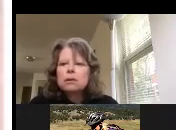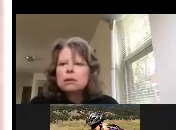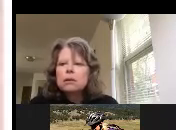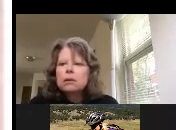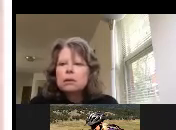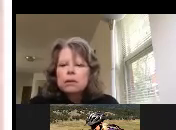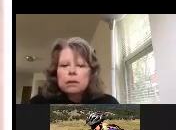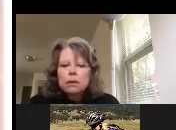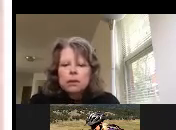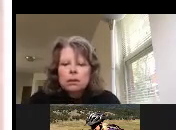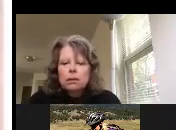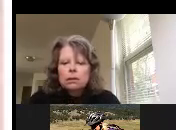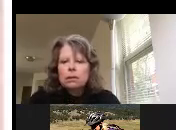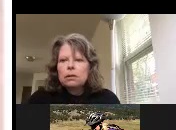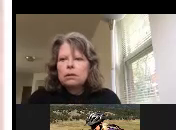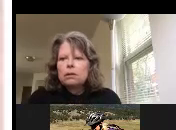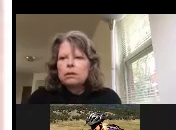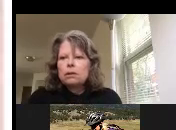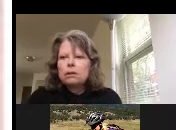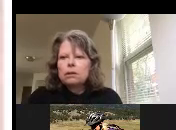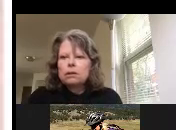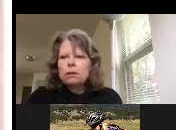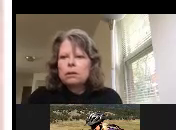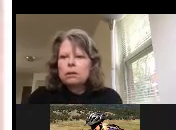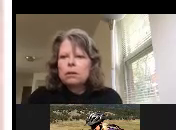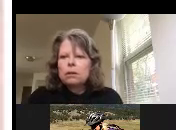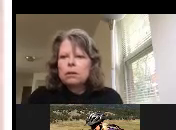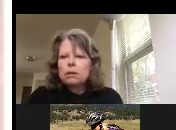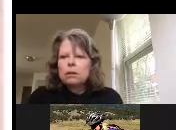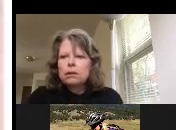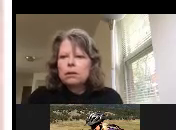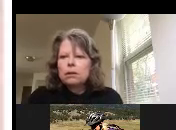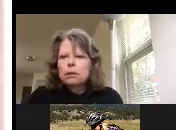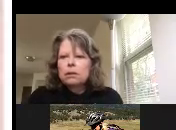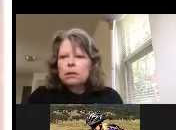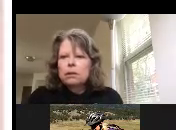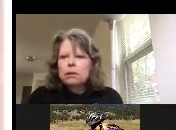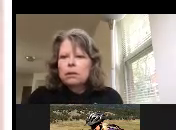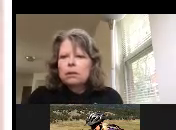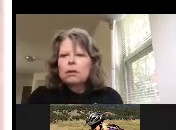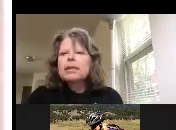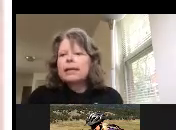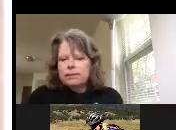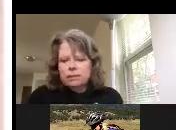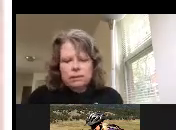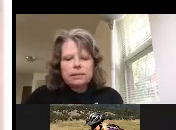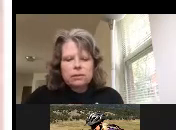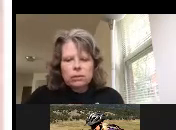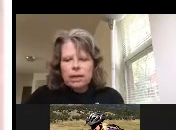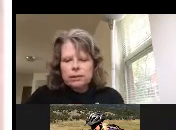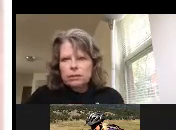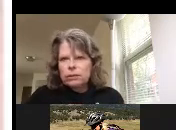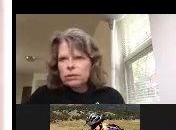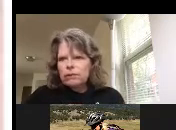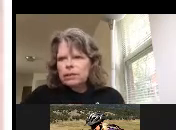before we go forward do you want to just go through that list of individuals we would consider of testers yes let's